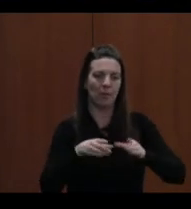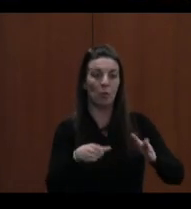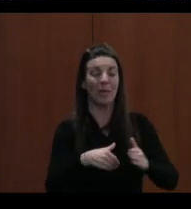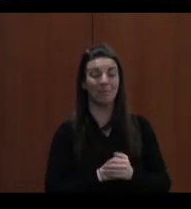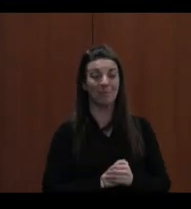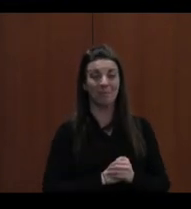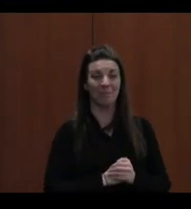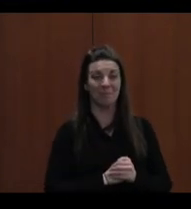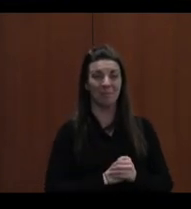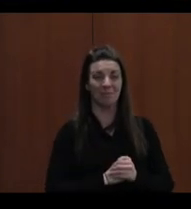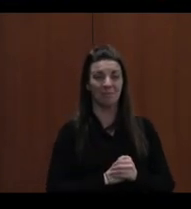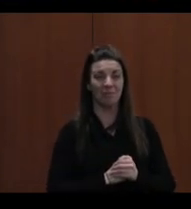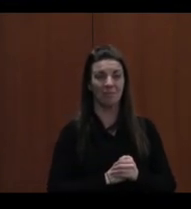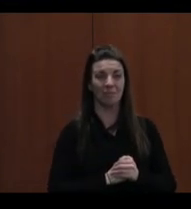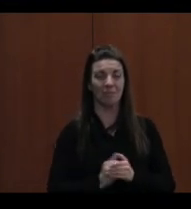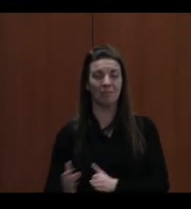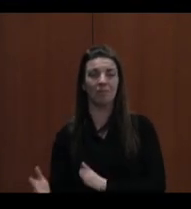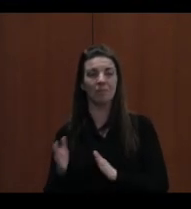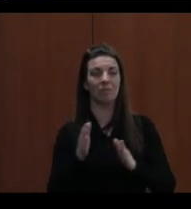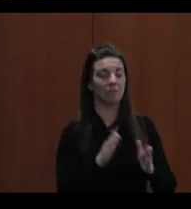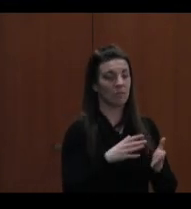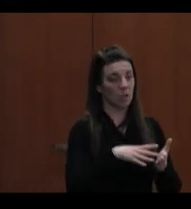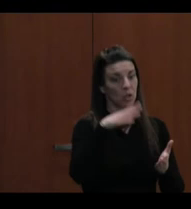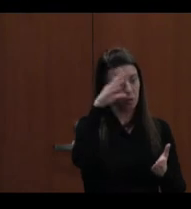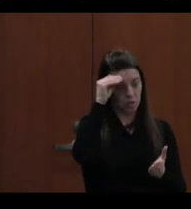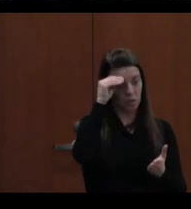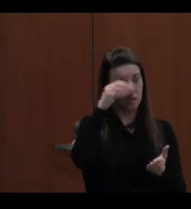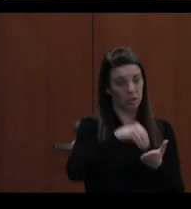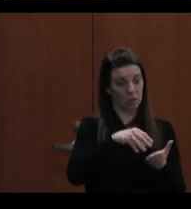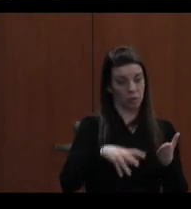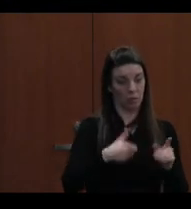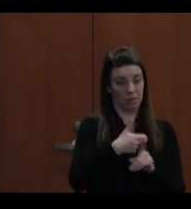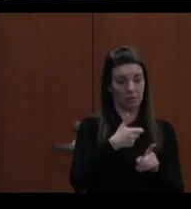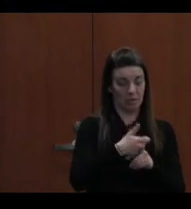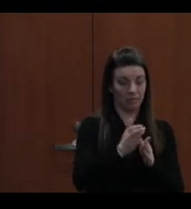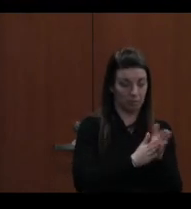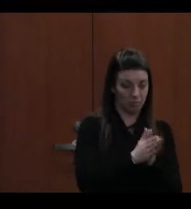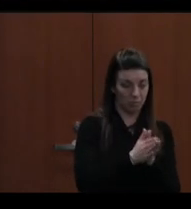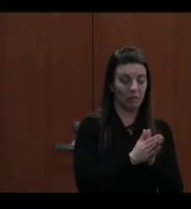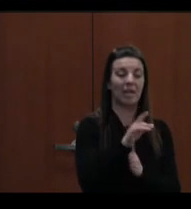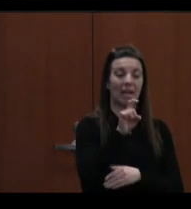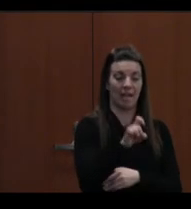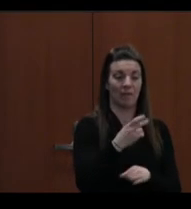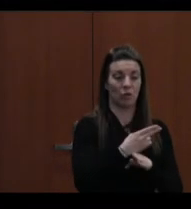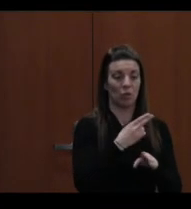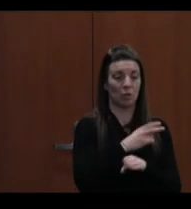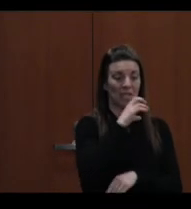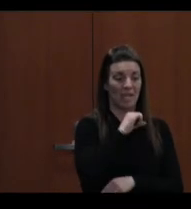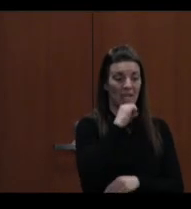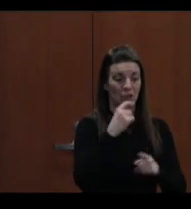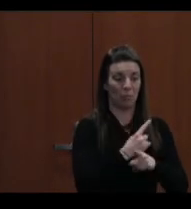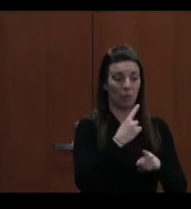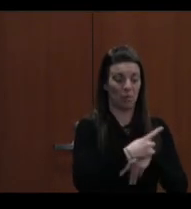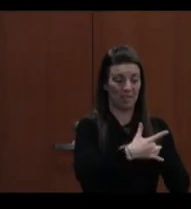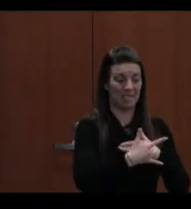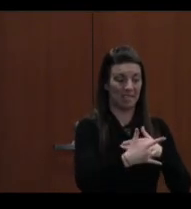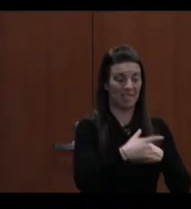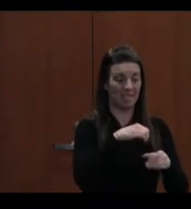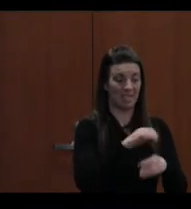Learning is a student-driven process. Students need the opportunity to use age-appropriate technology in their learning experiences.